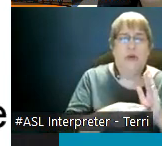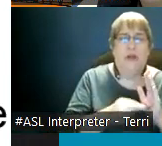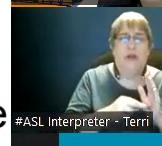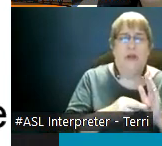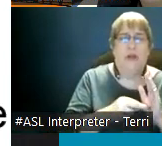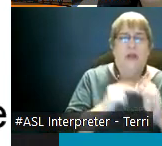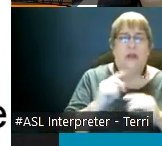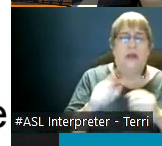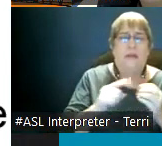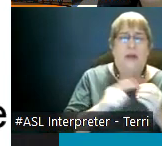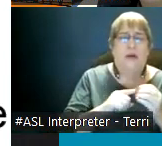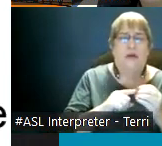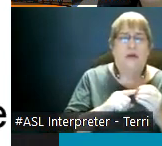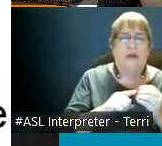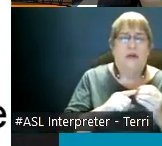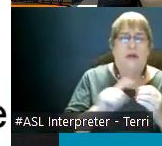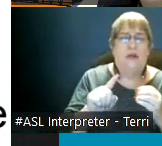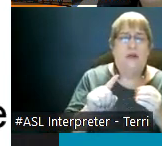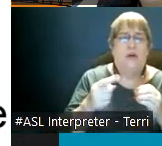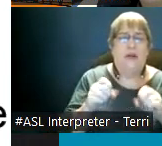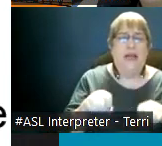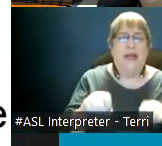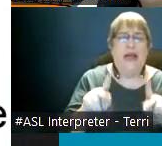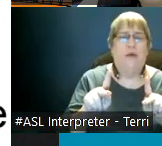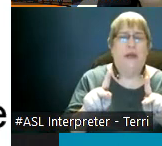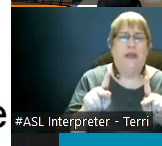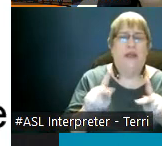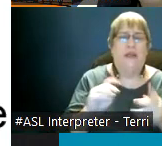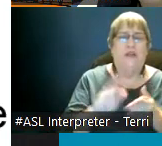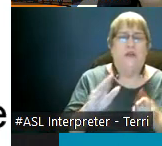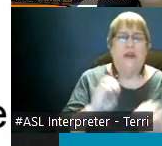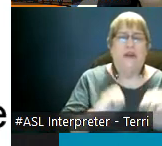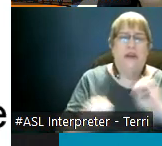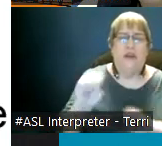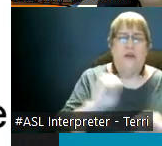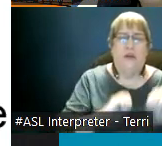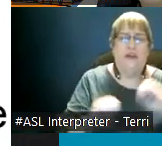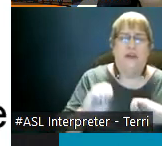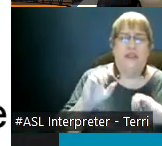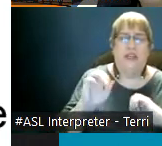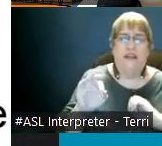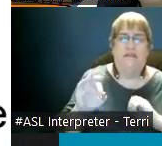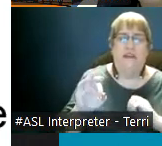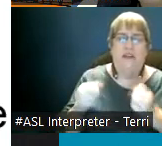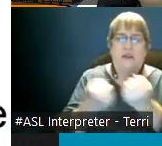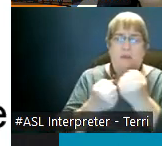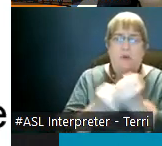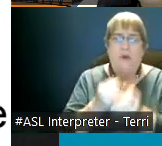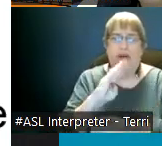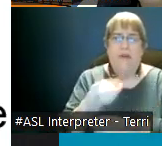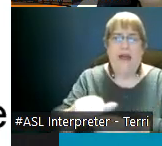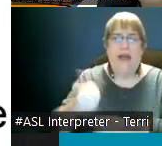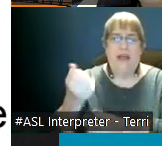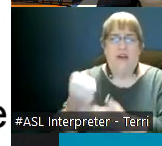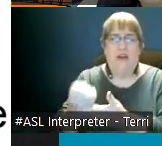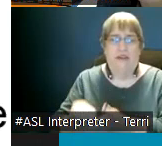allowing uh student uh evaluations only as um if it's corroborated by other evidence that is that's a los